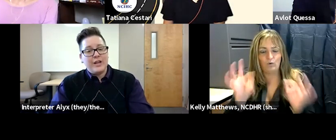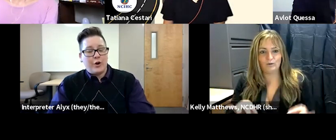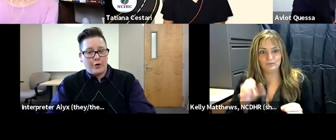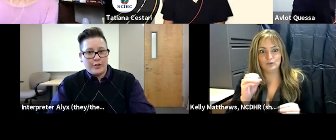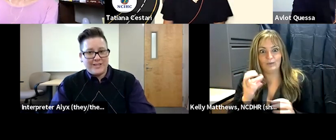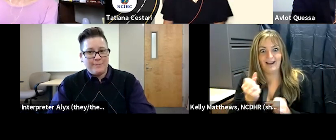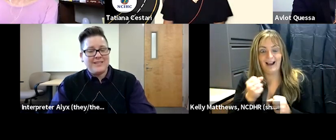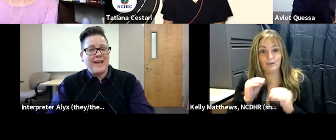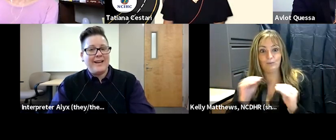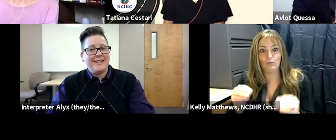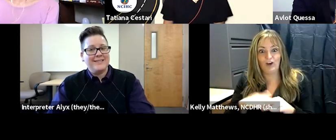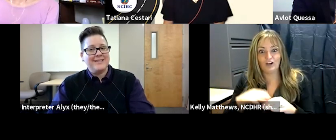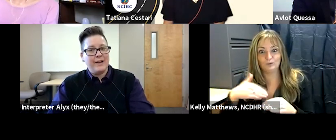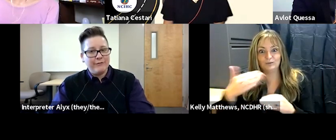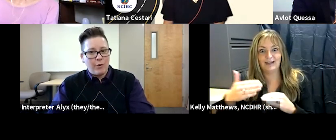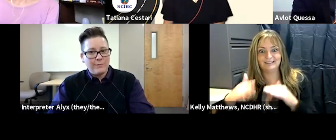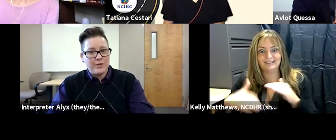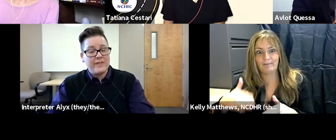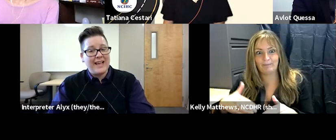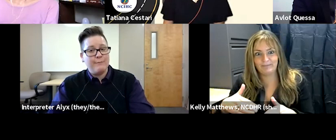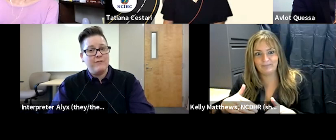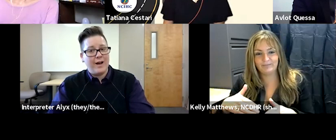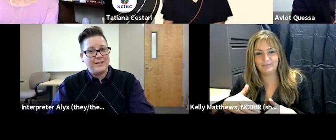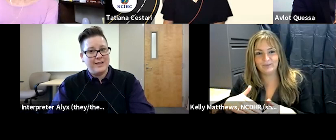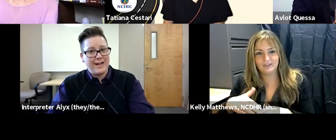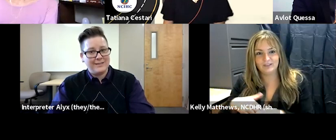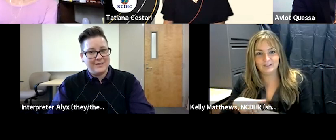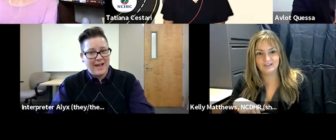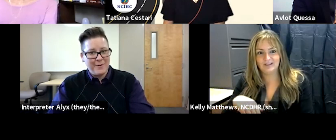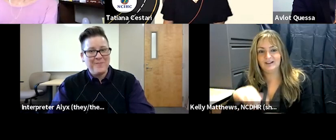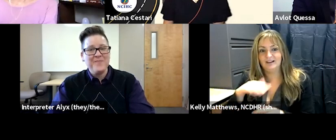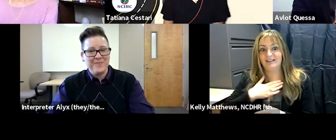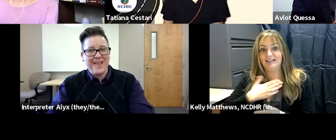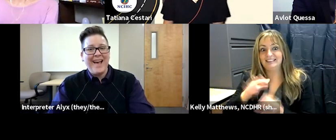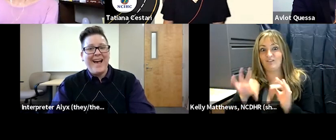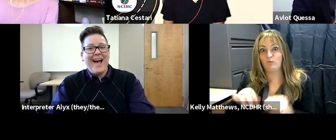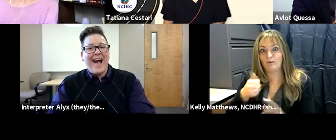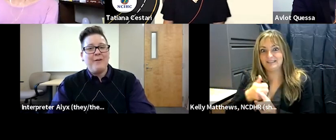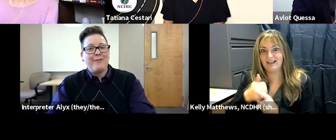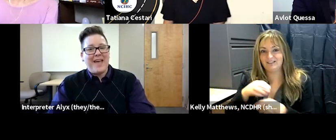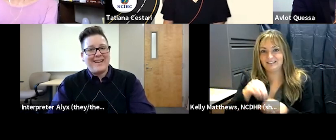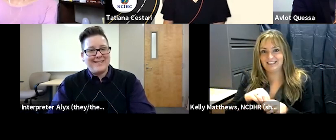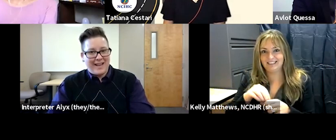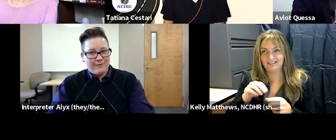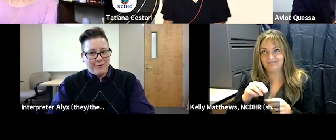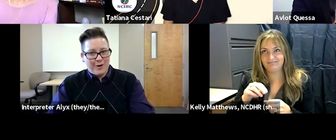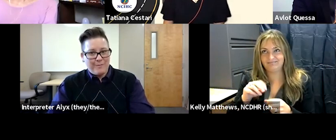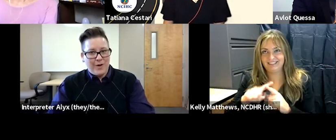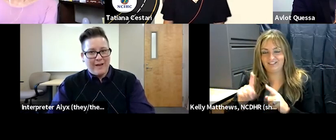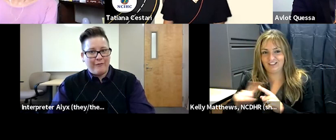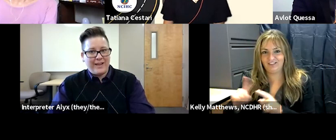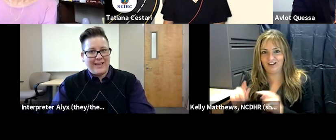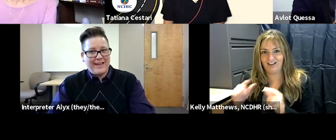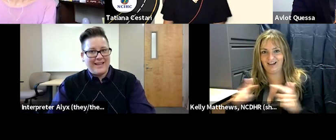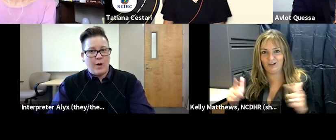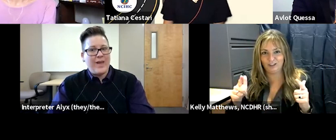actually encourages them to sign a consent form so that they can move on to the next step however that consent form